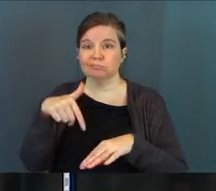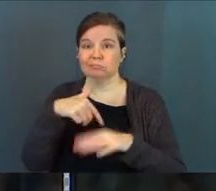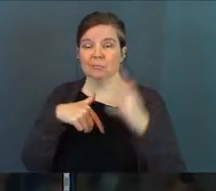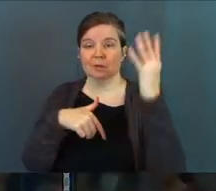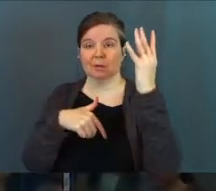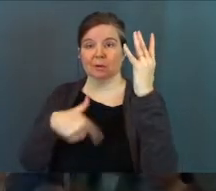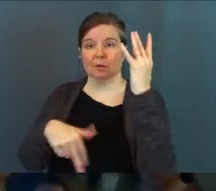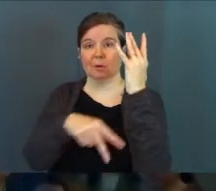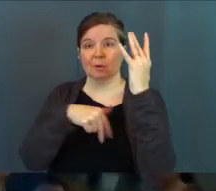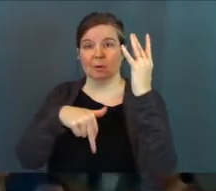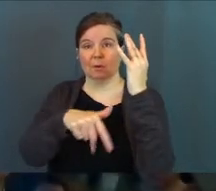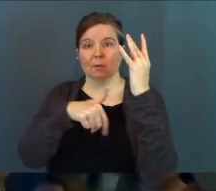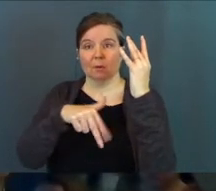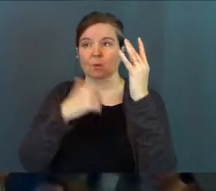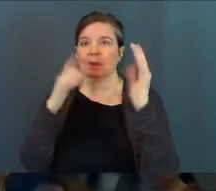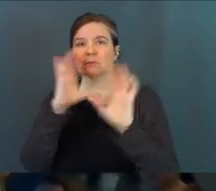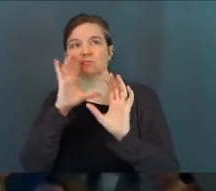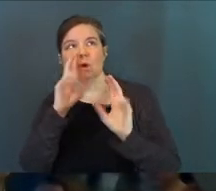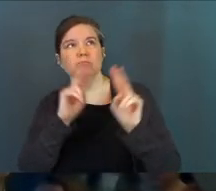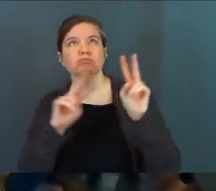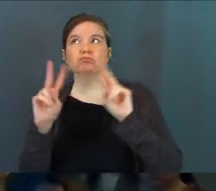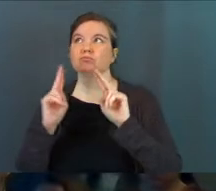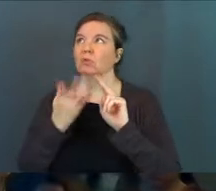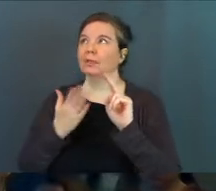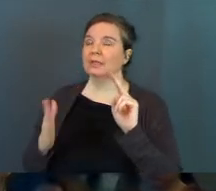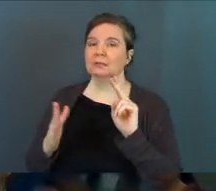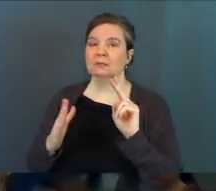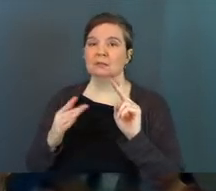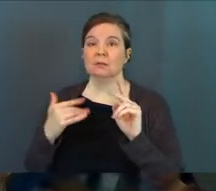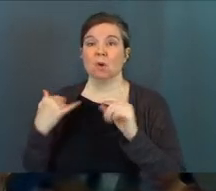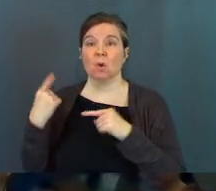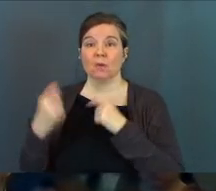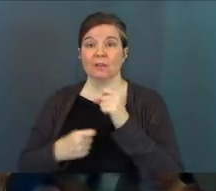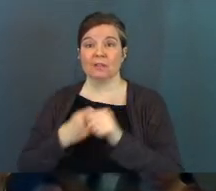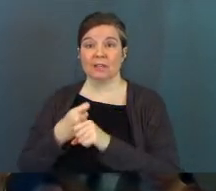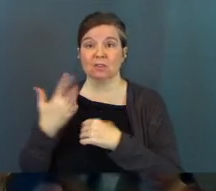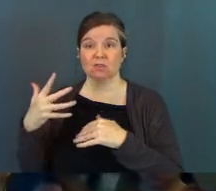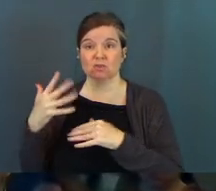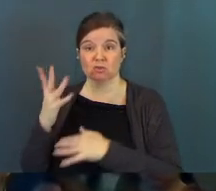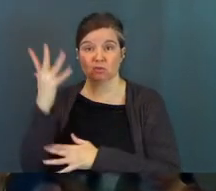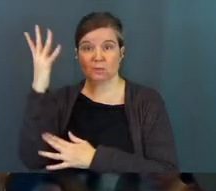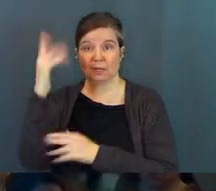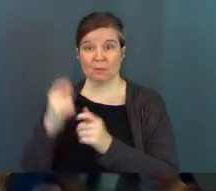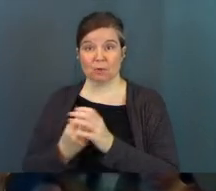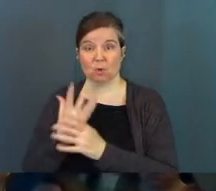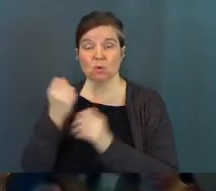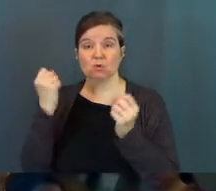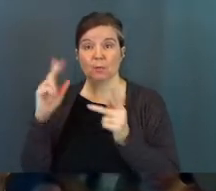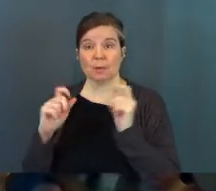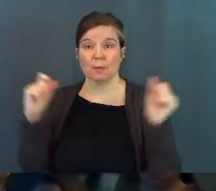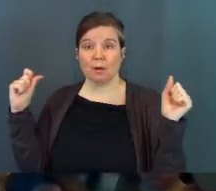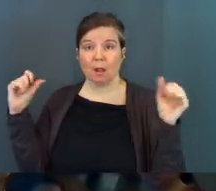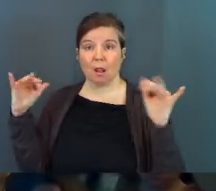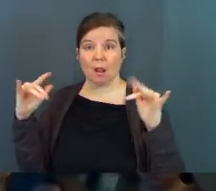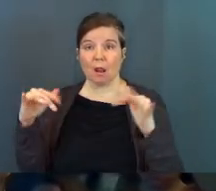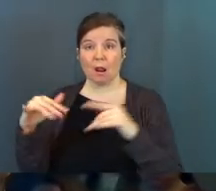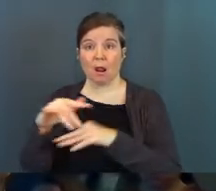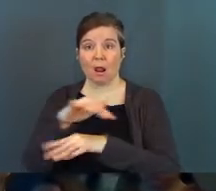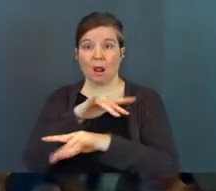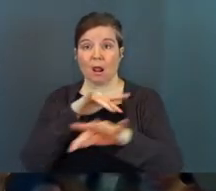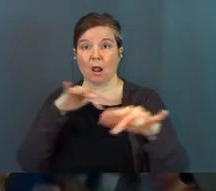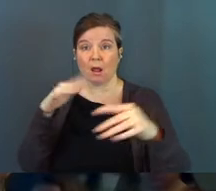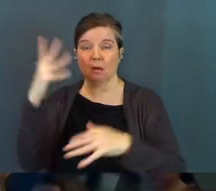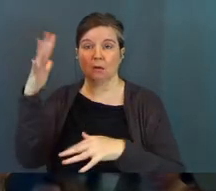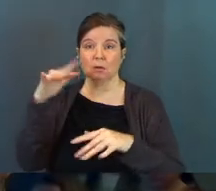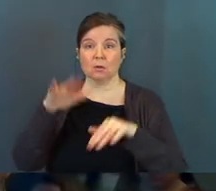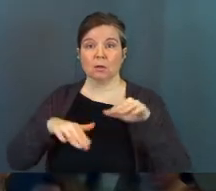national park. We like to go explore. We like to go look at these things. Over the years that this tree had been growing, so many people had come through the park and had